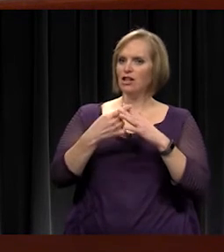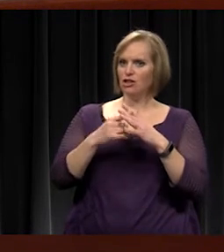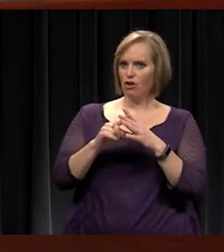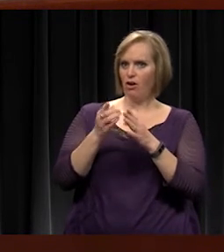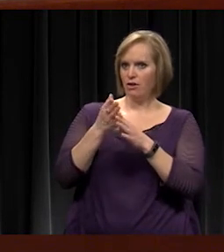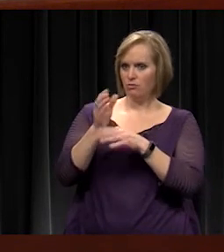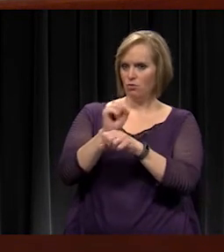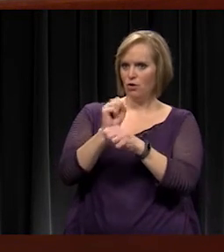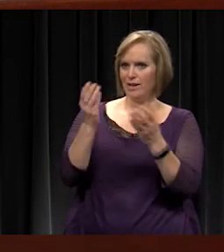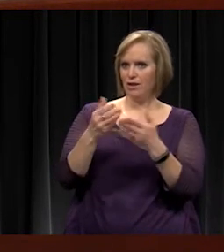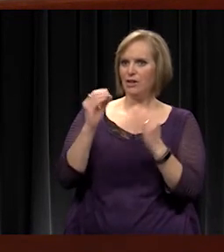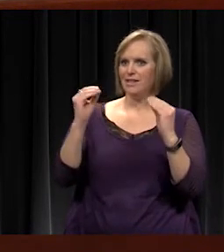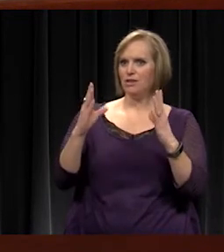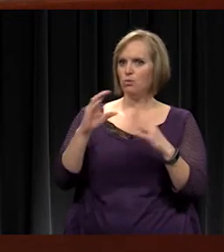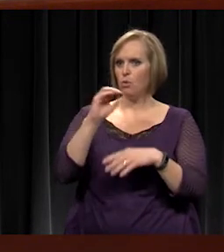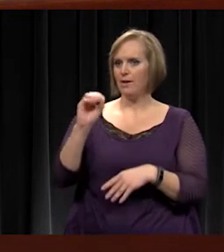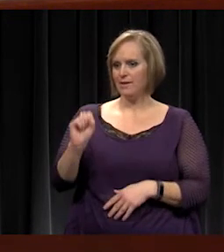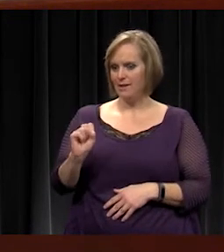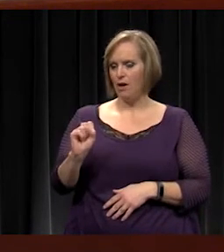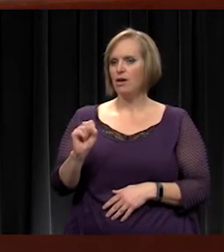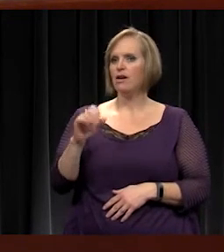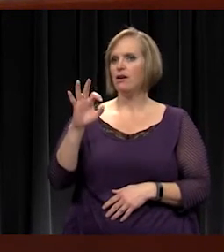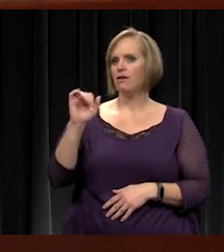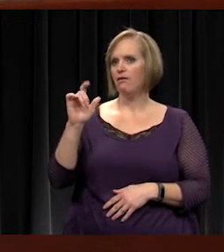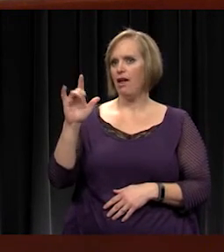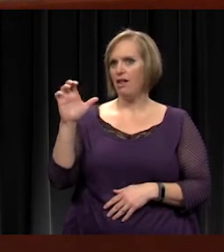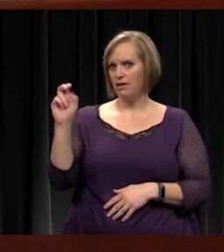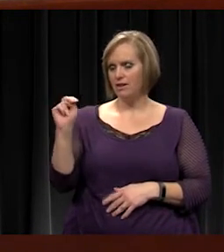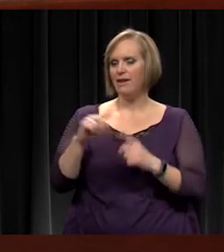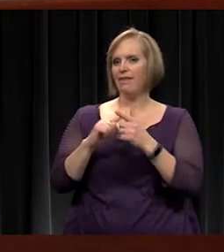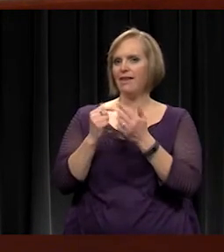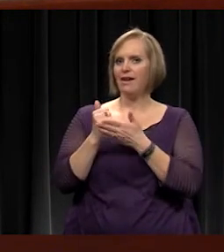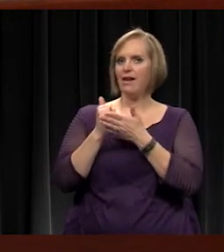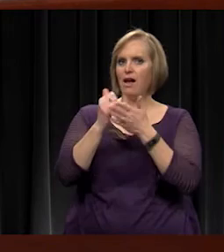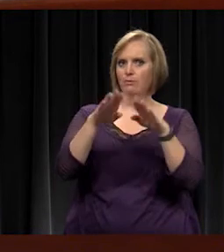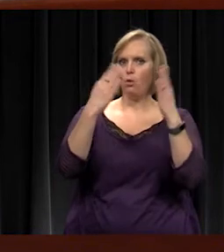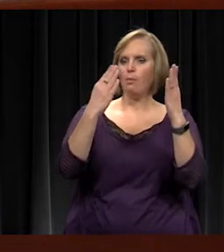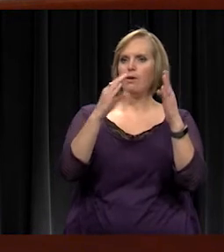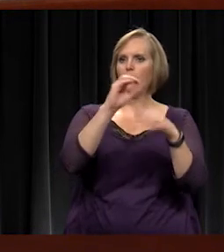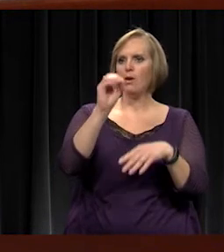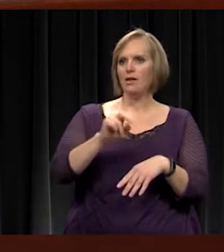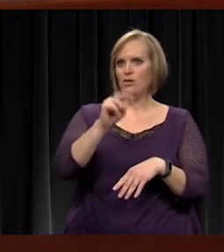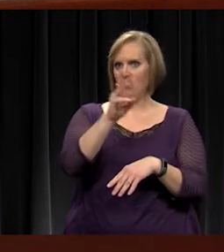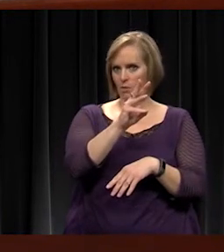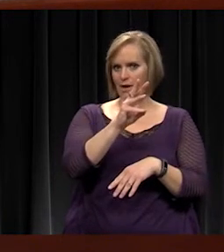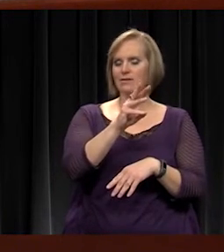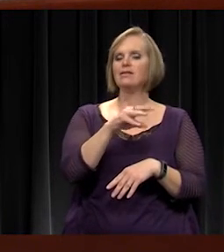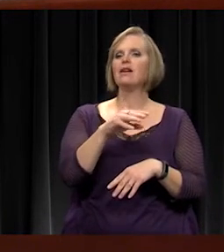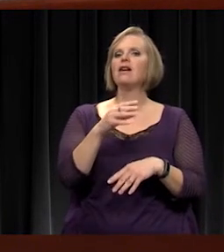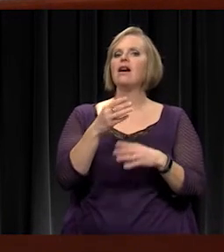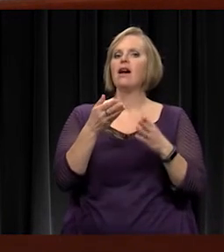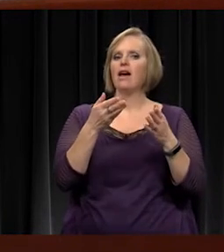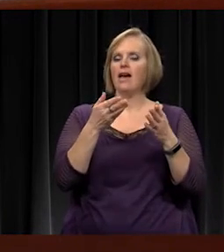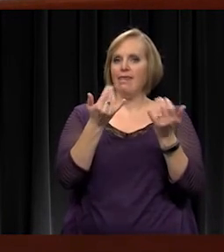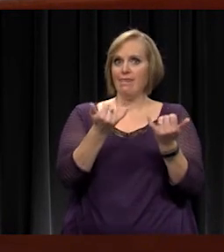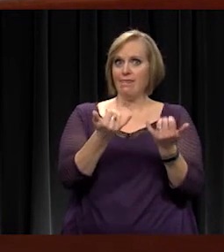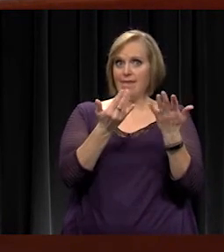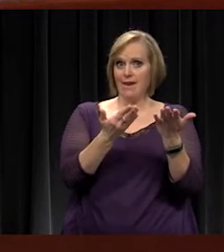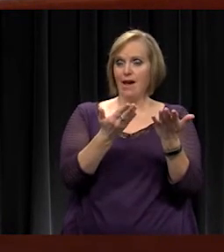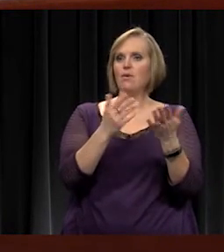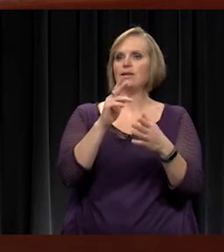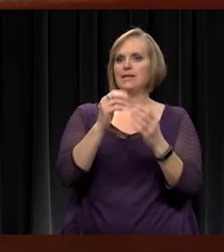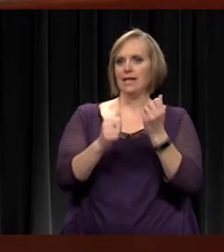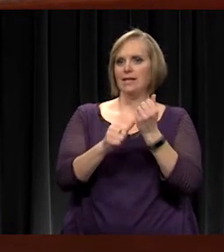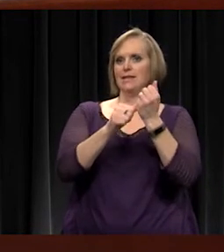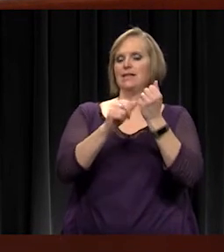district as a teacher at Olathe South, so he was a Falcon, and then he helped to open Olathe Northwest and serves there as an assistant principal and